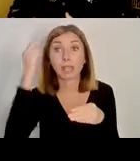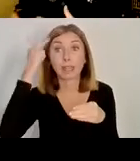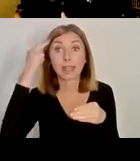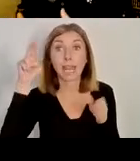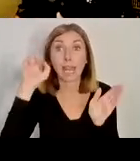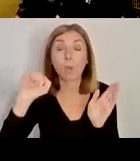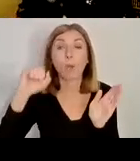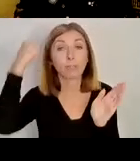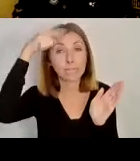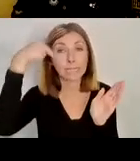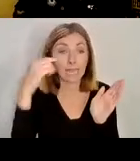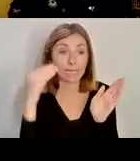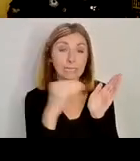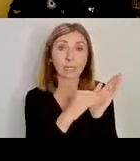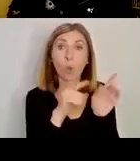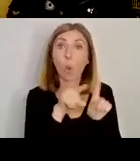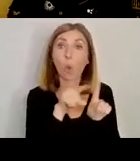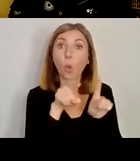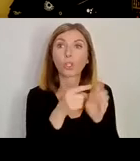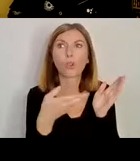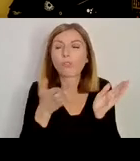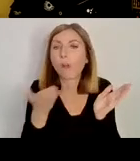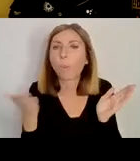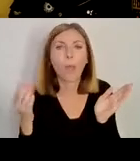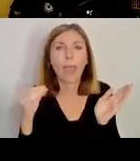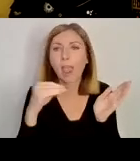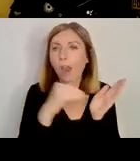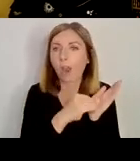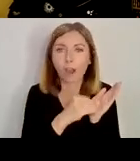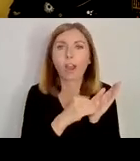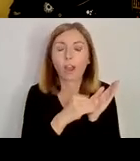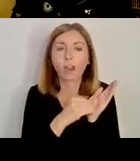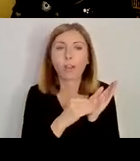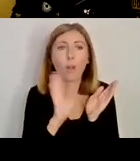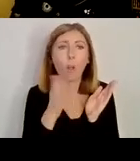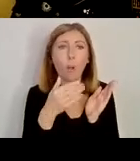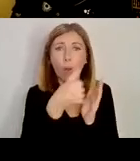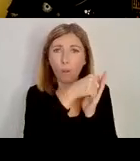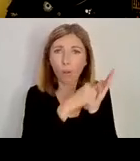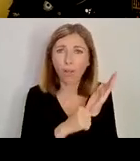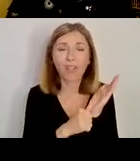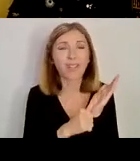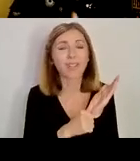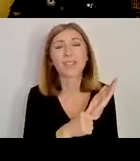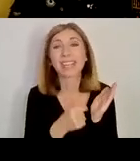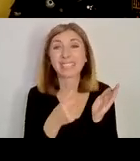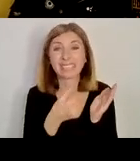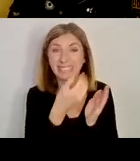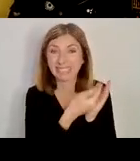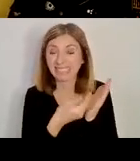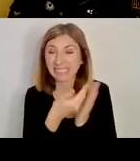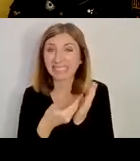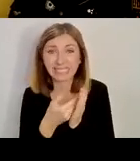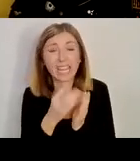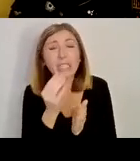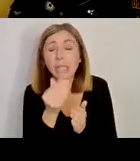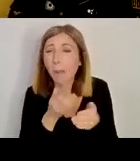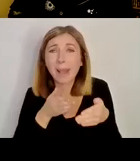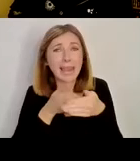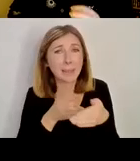the development of the cult of saints as well. All of the sources I'm looking at do have limitations. There's not a huge number of them.